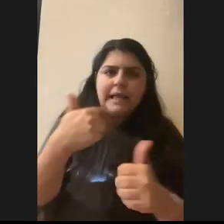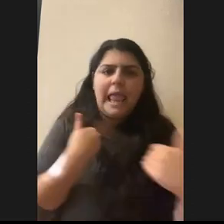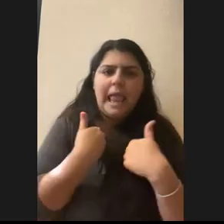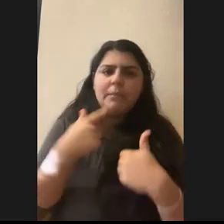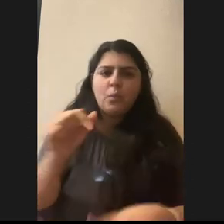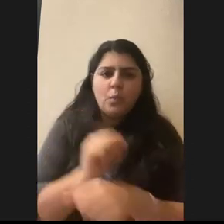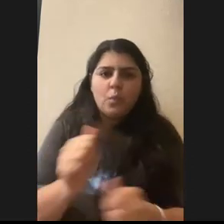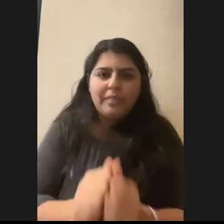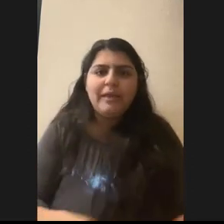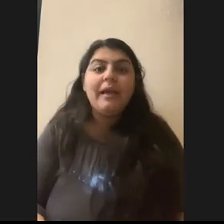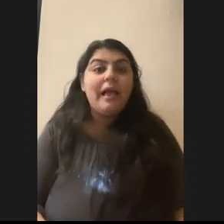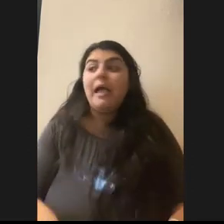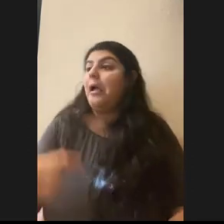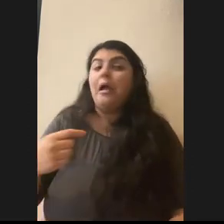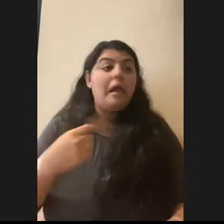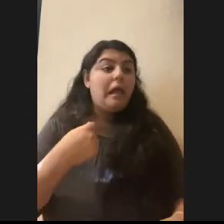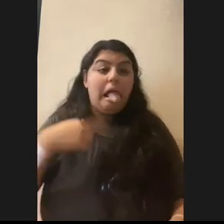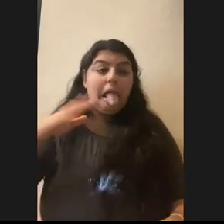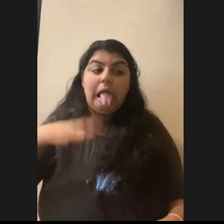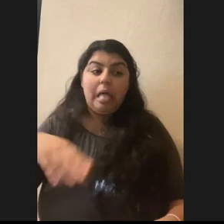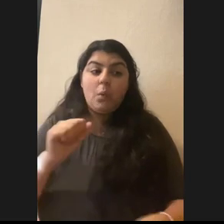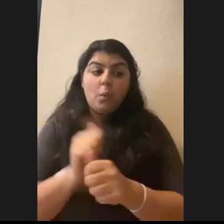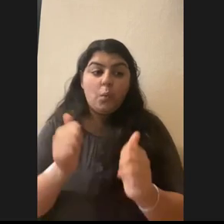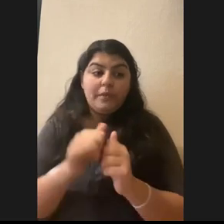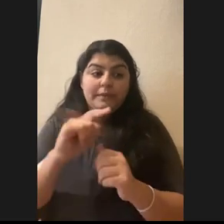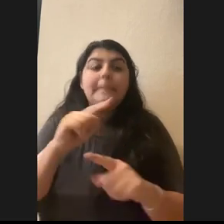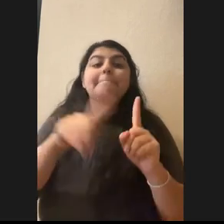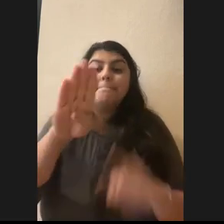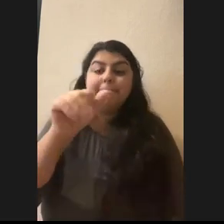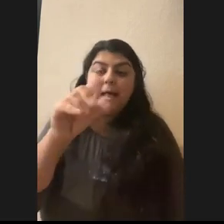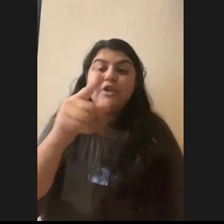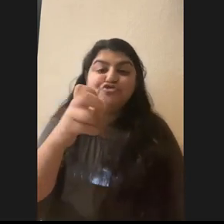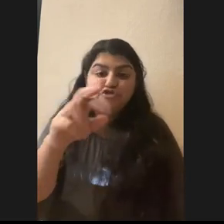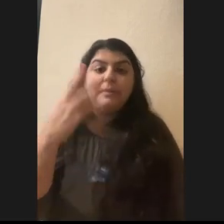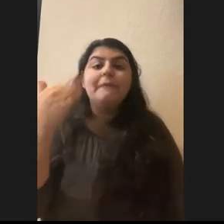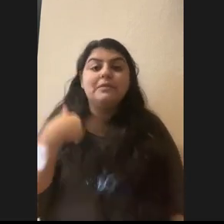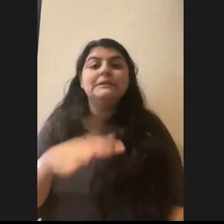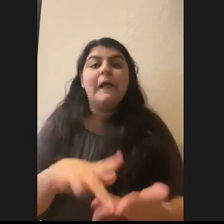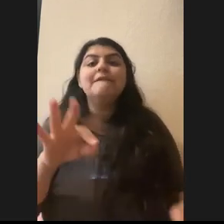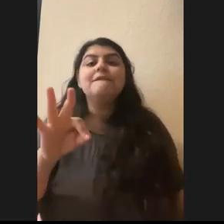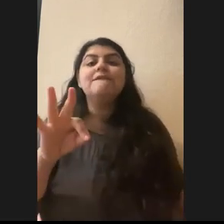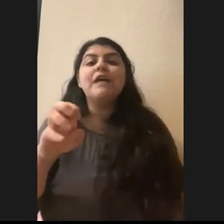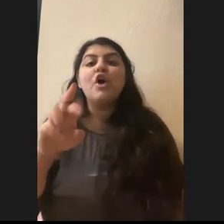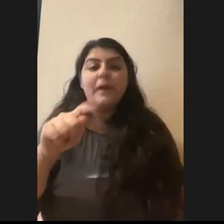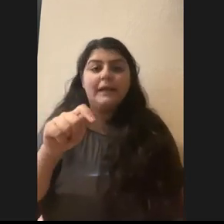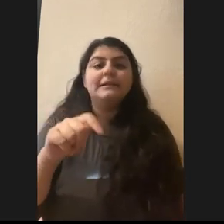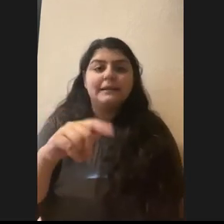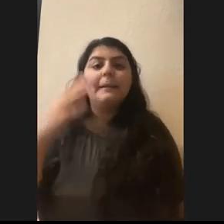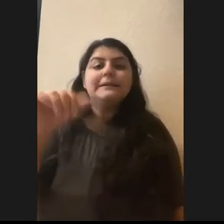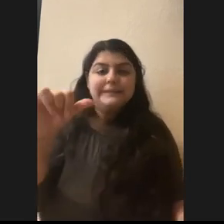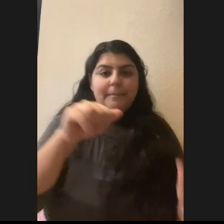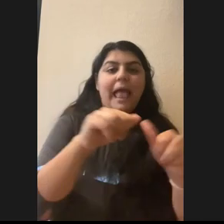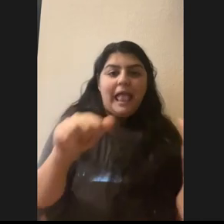Um, I had, didn't work with it, but I did come across a badger when I was stuck, um, studying the ferrets cause they are in the same area